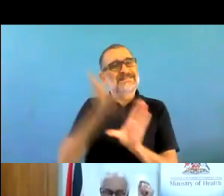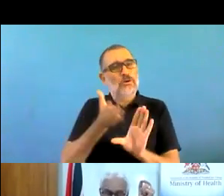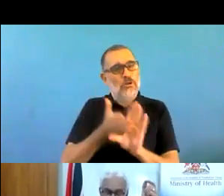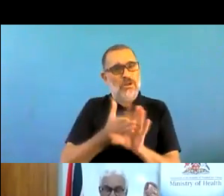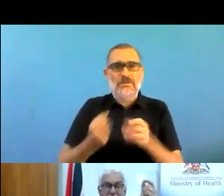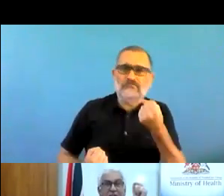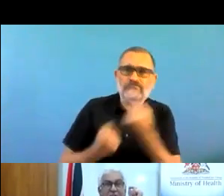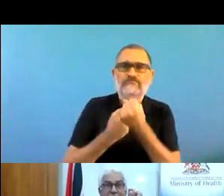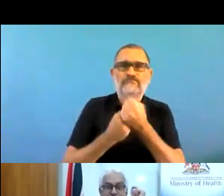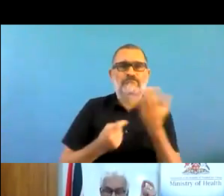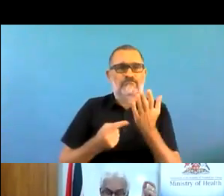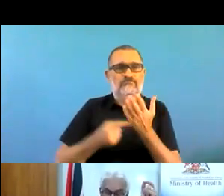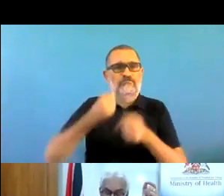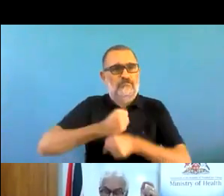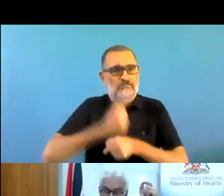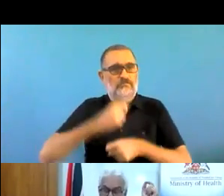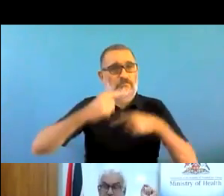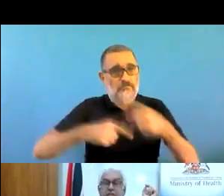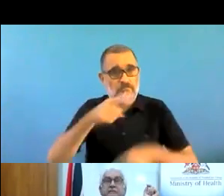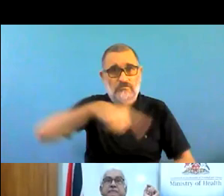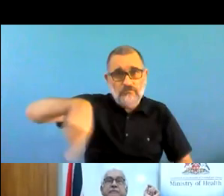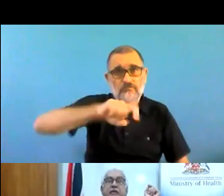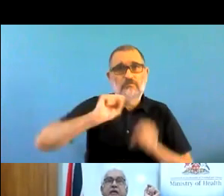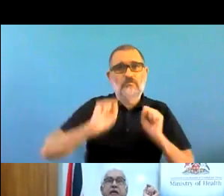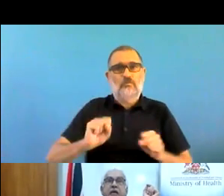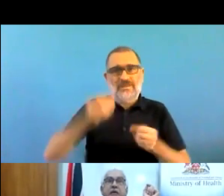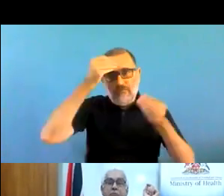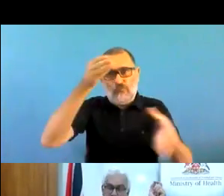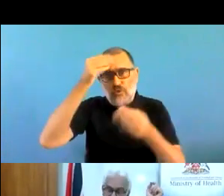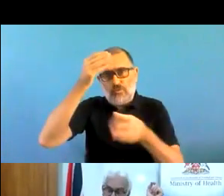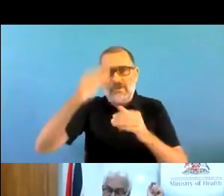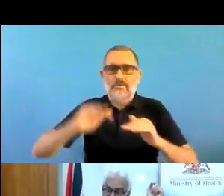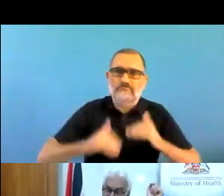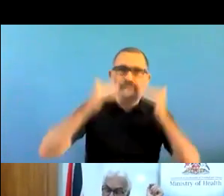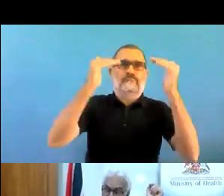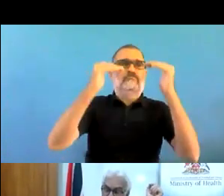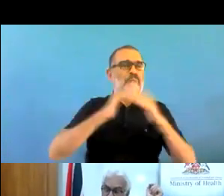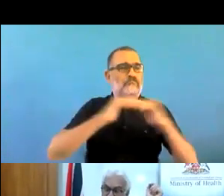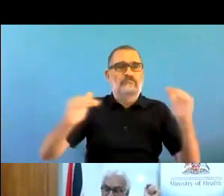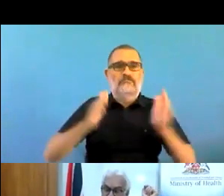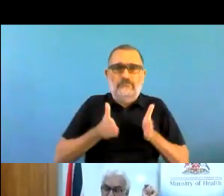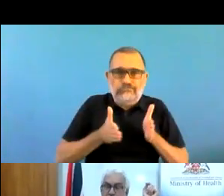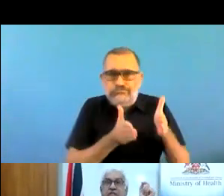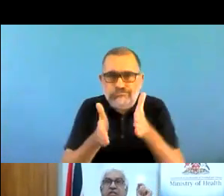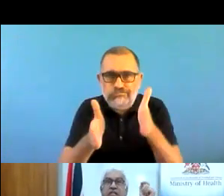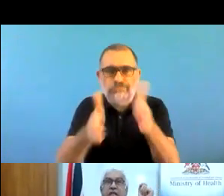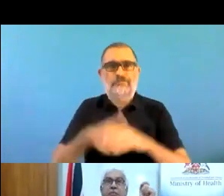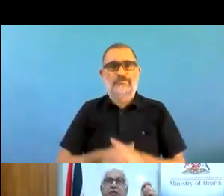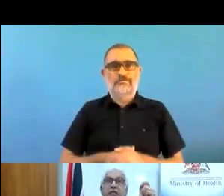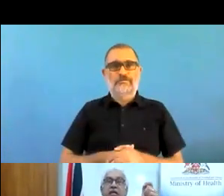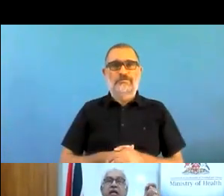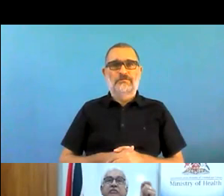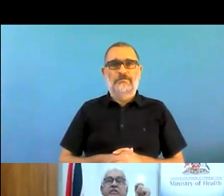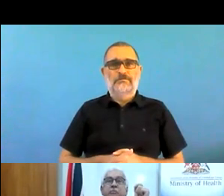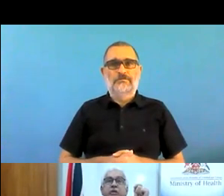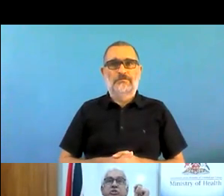advocate. Advocacy is important. Monitoring and evaluation and ensure sustainability.